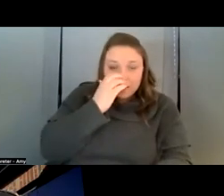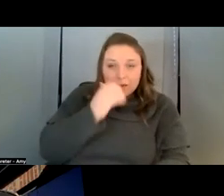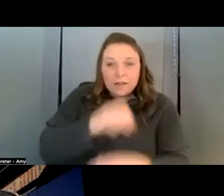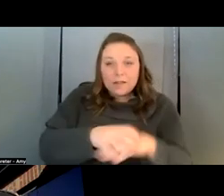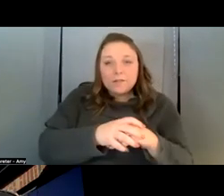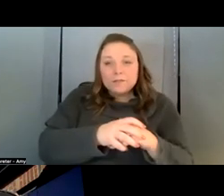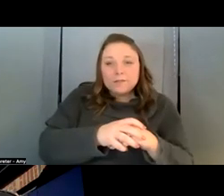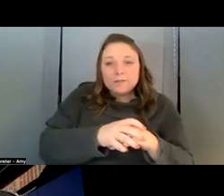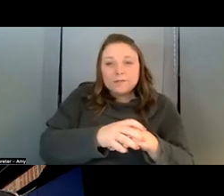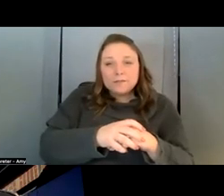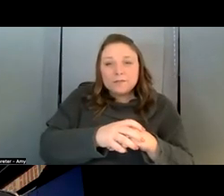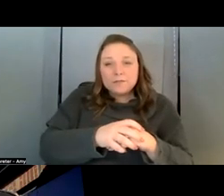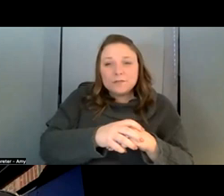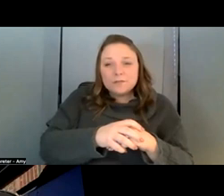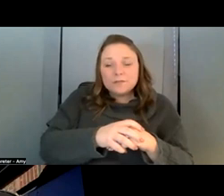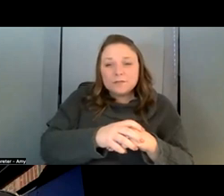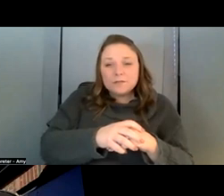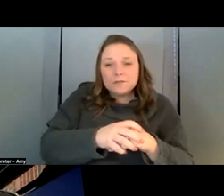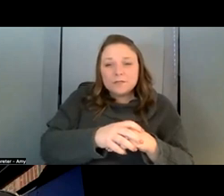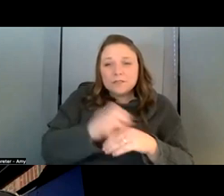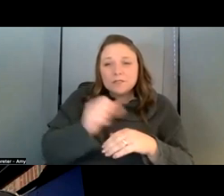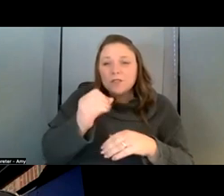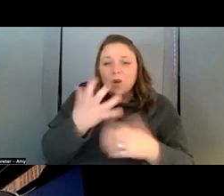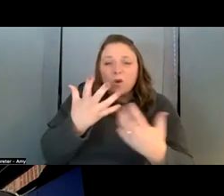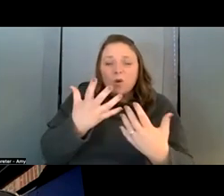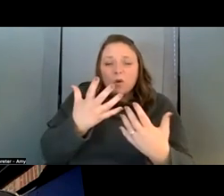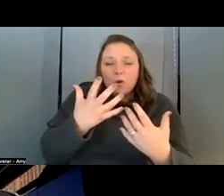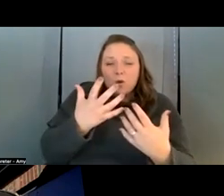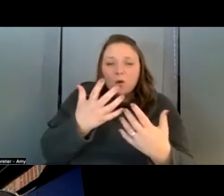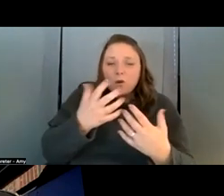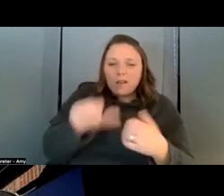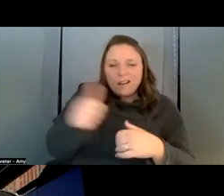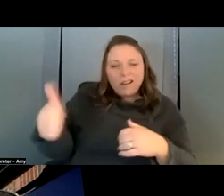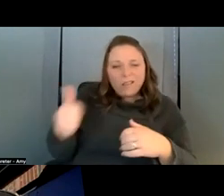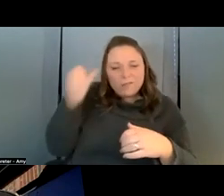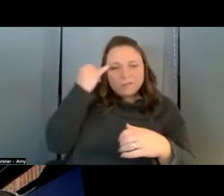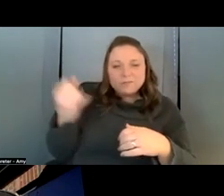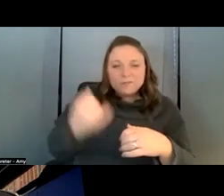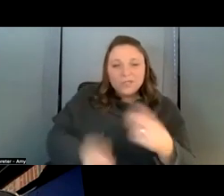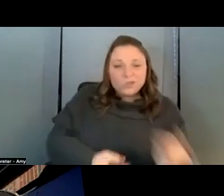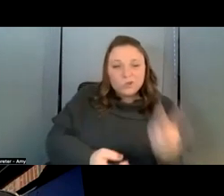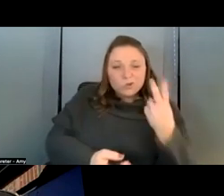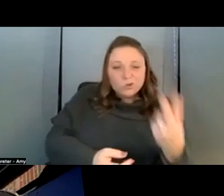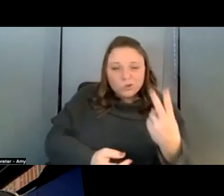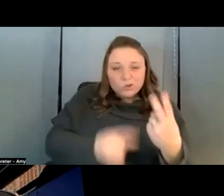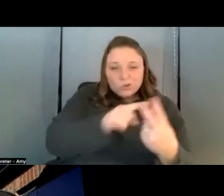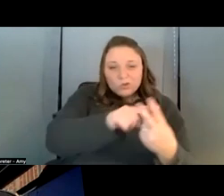different means that two or three people own everything and we are all vassals of them